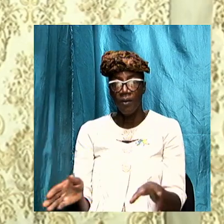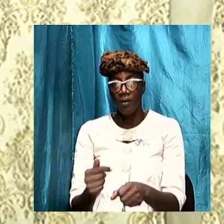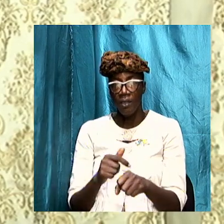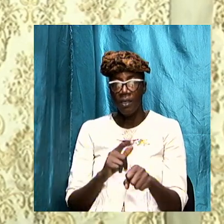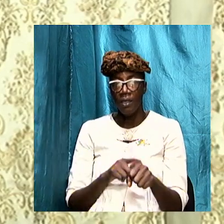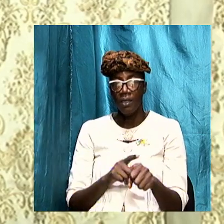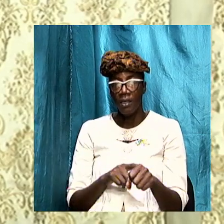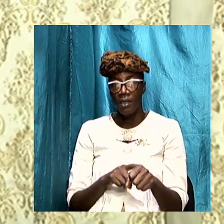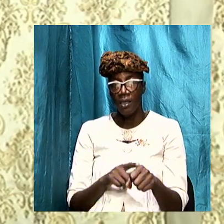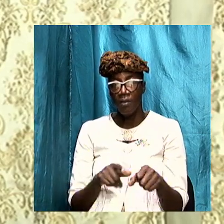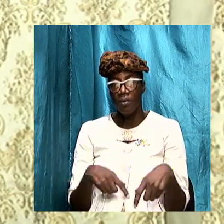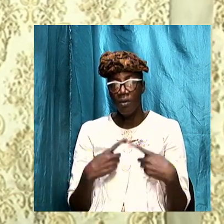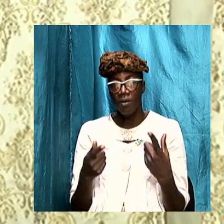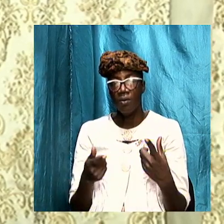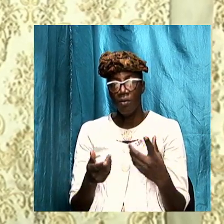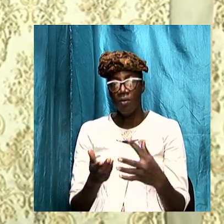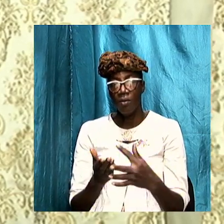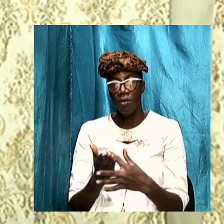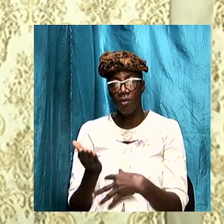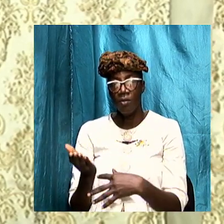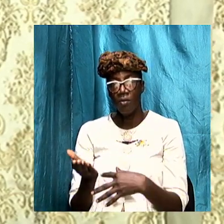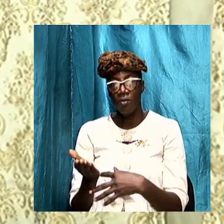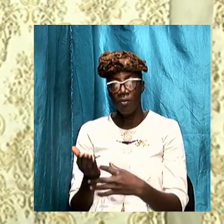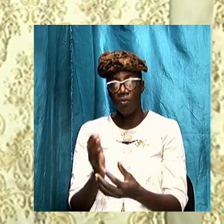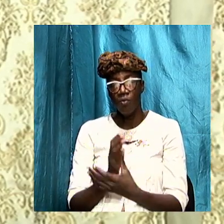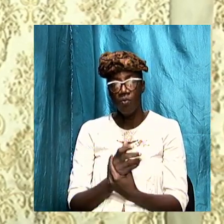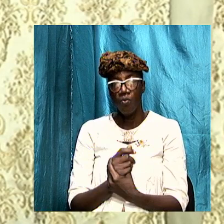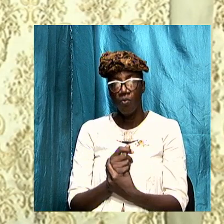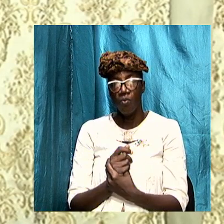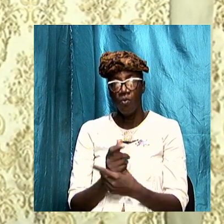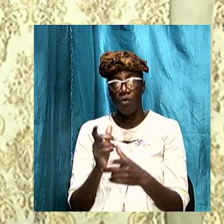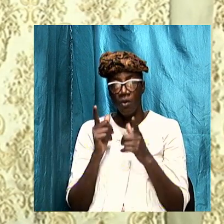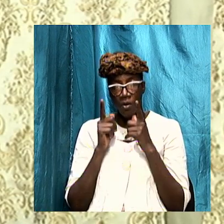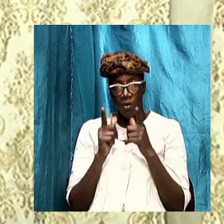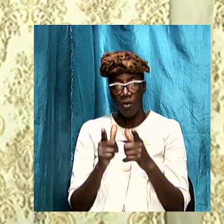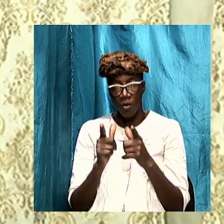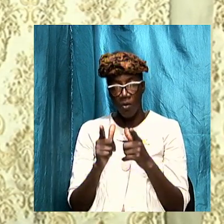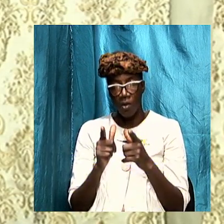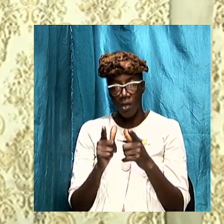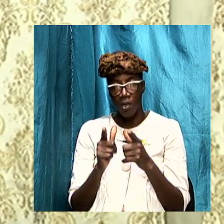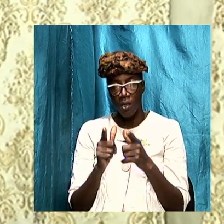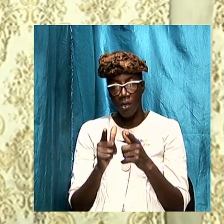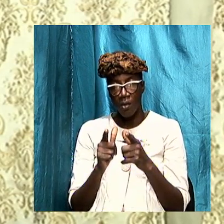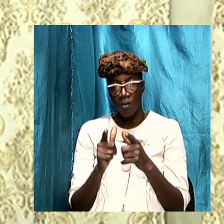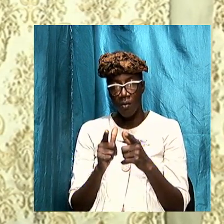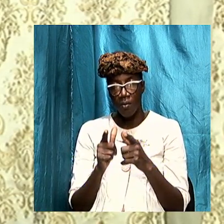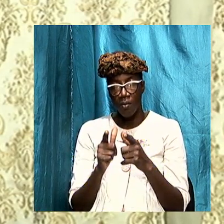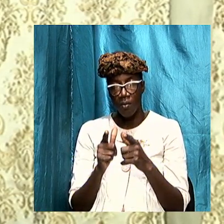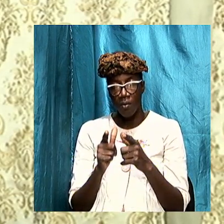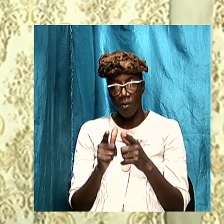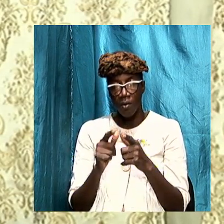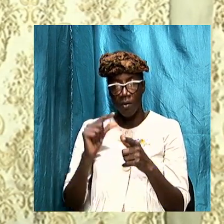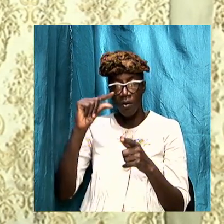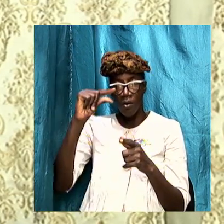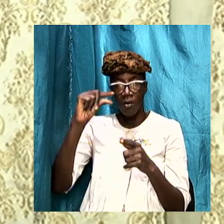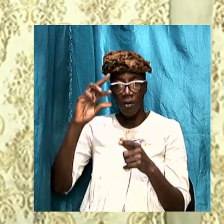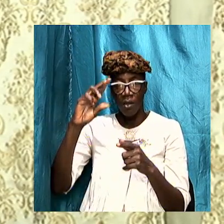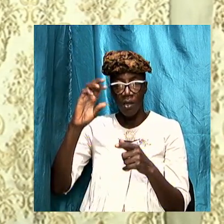and we go through I want us to look at the term that same Greek term